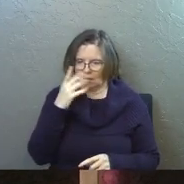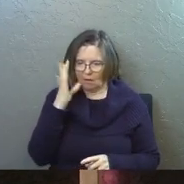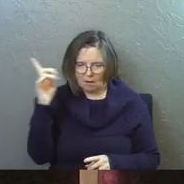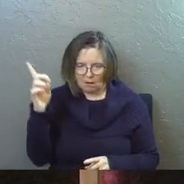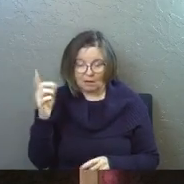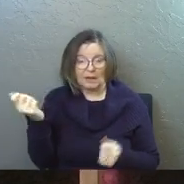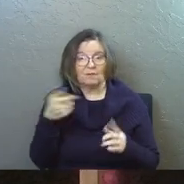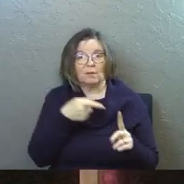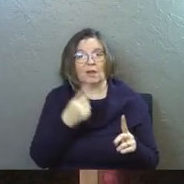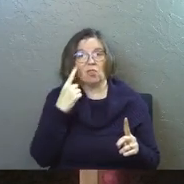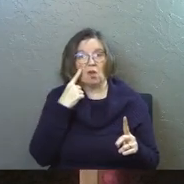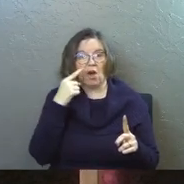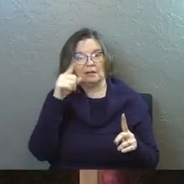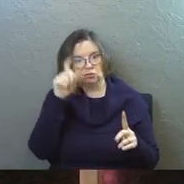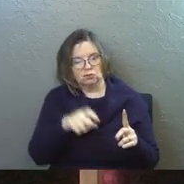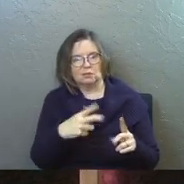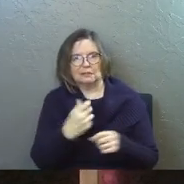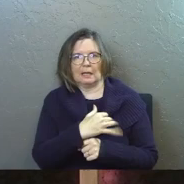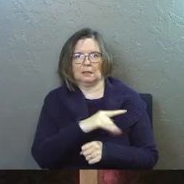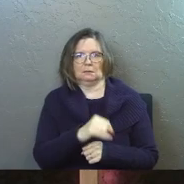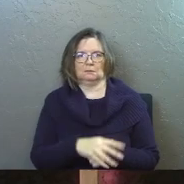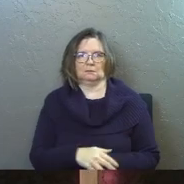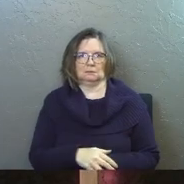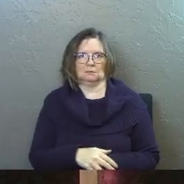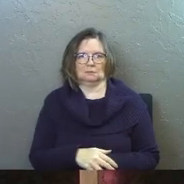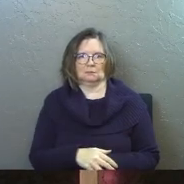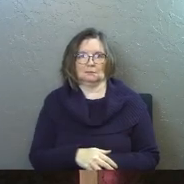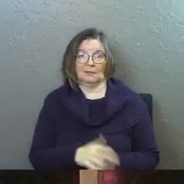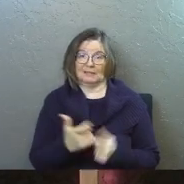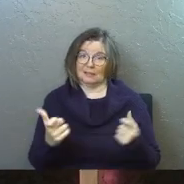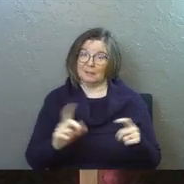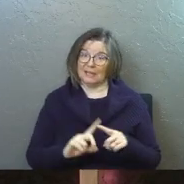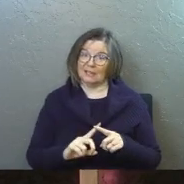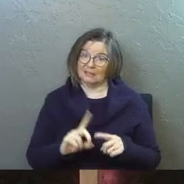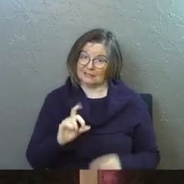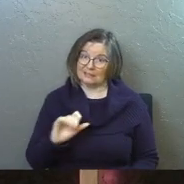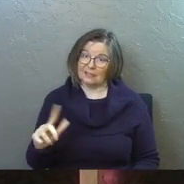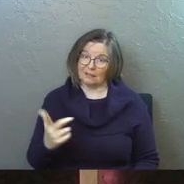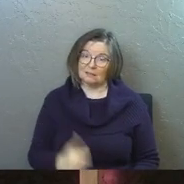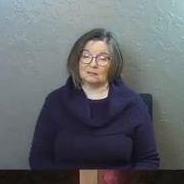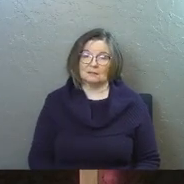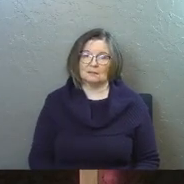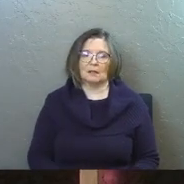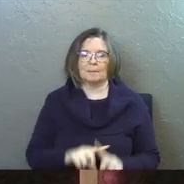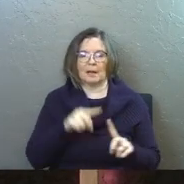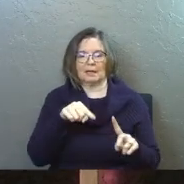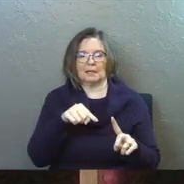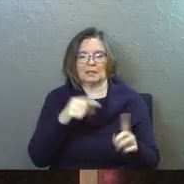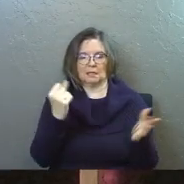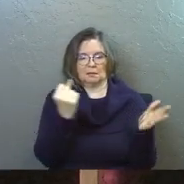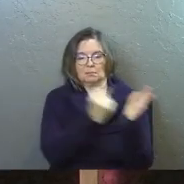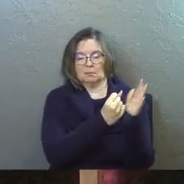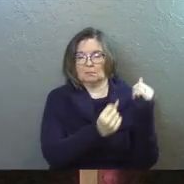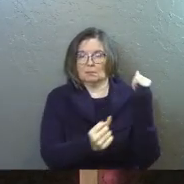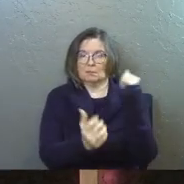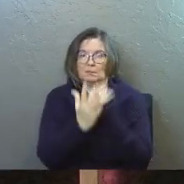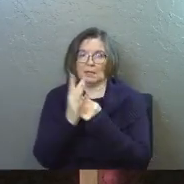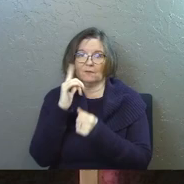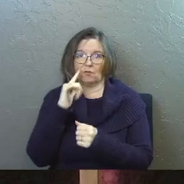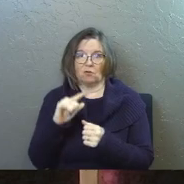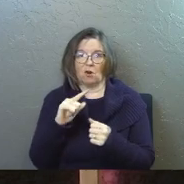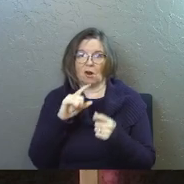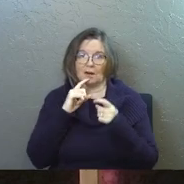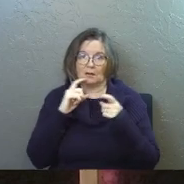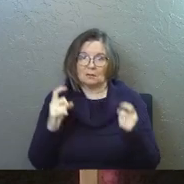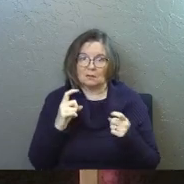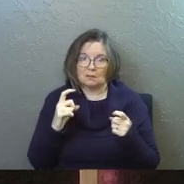Everybody there thought he deserved it. Big deal. But he was pierced for our transgressions. Verse five, he was